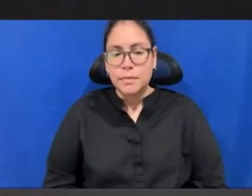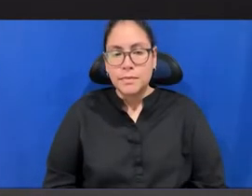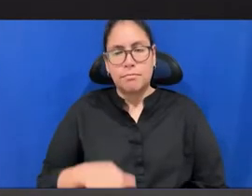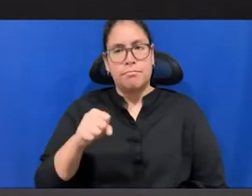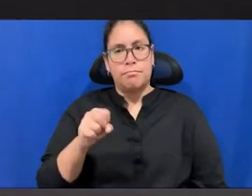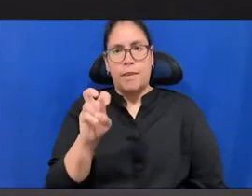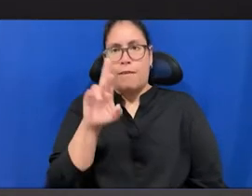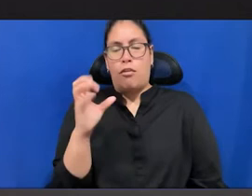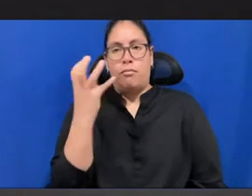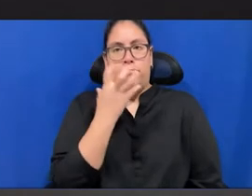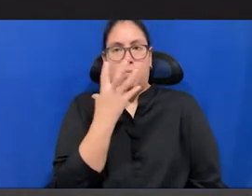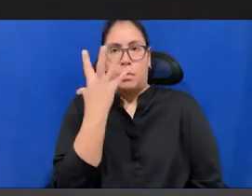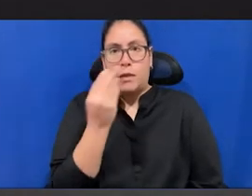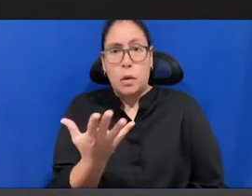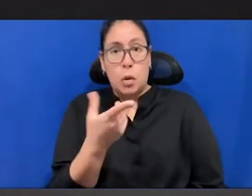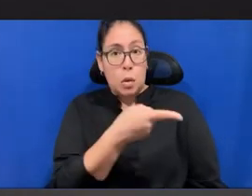you could tell us a little bit.